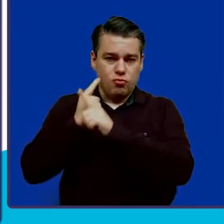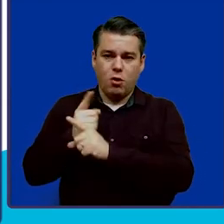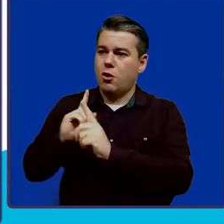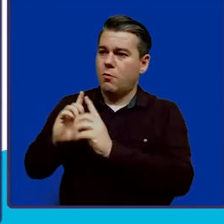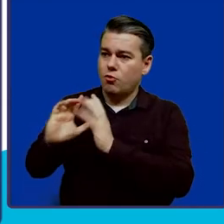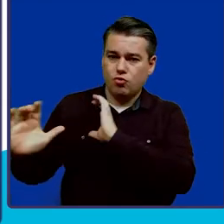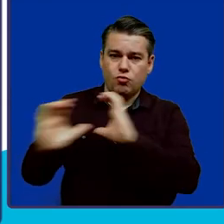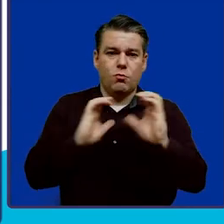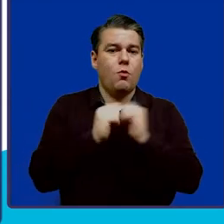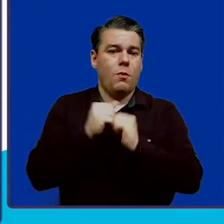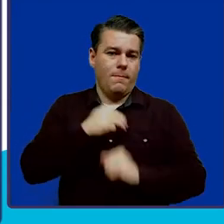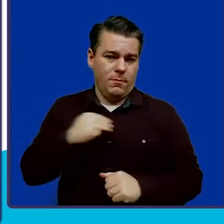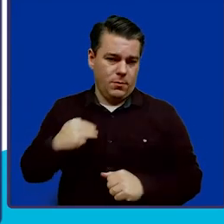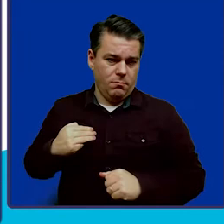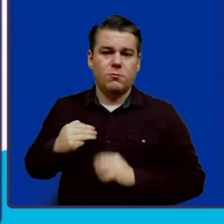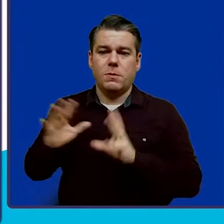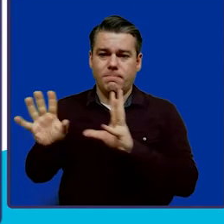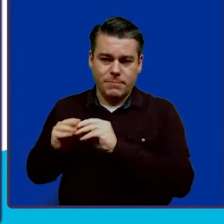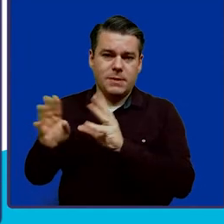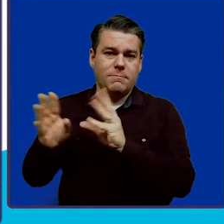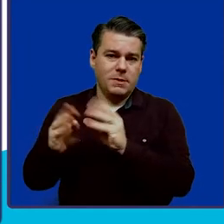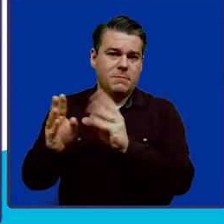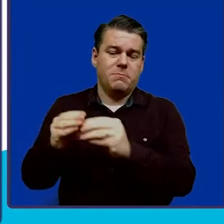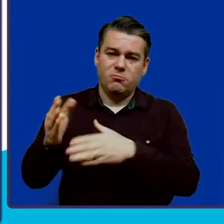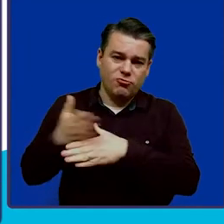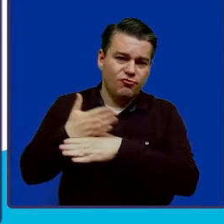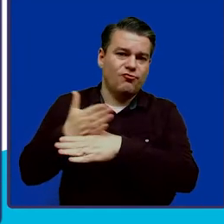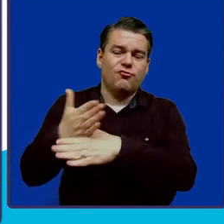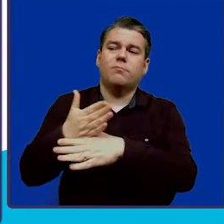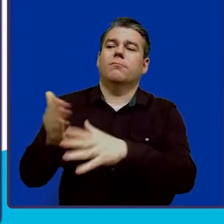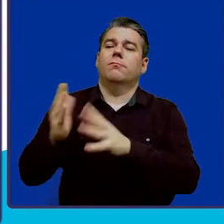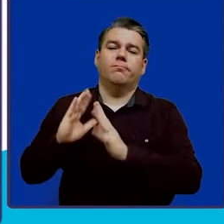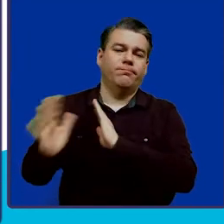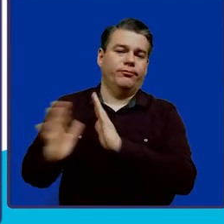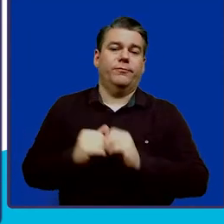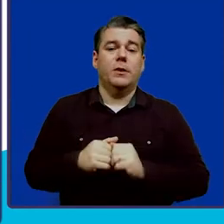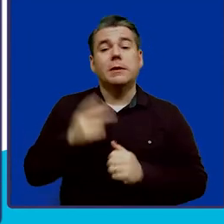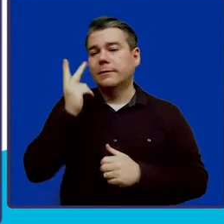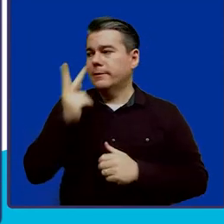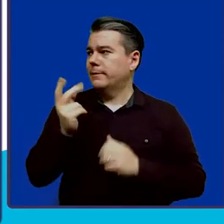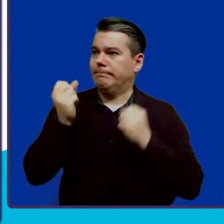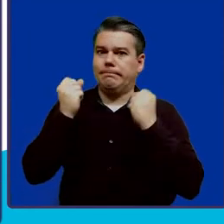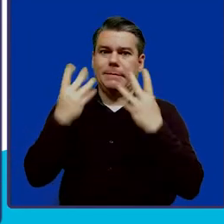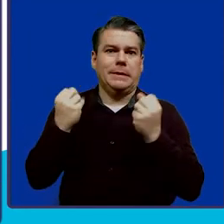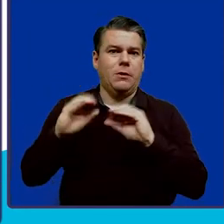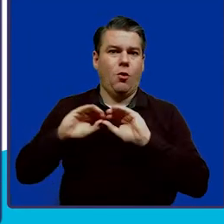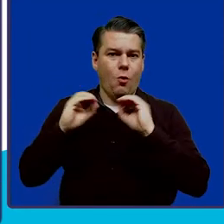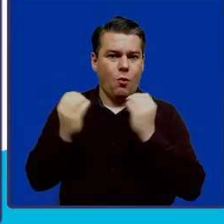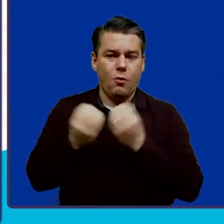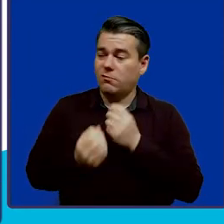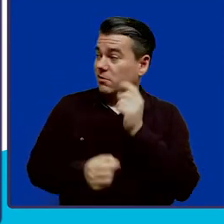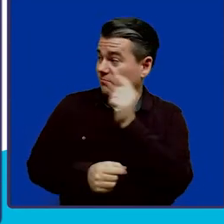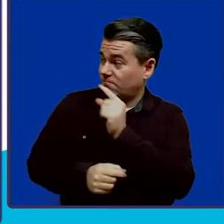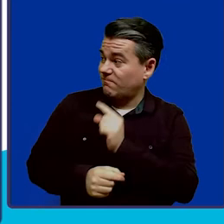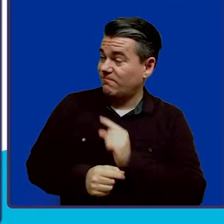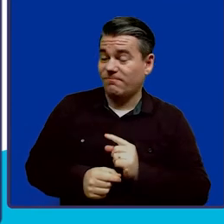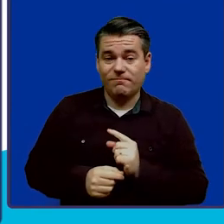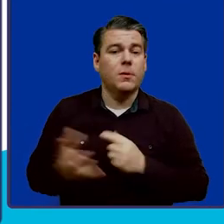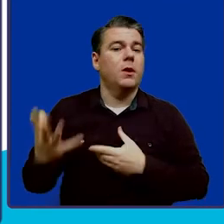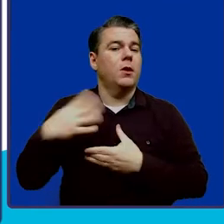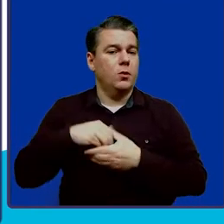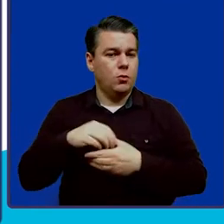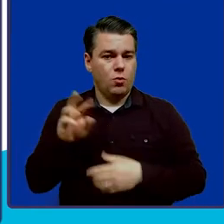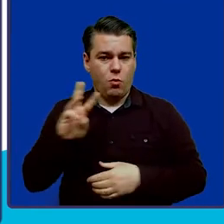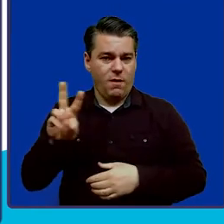with the members between the meetings. And as you can see on this slide, it is made up of numerous organizations and entities, including